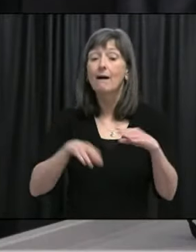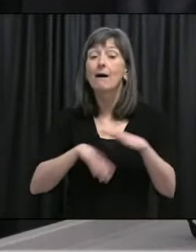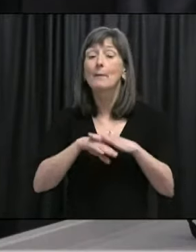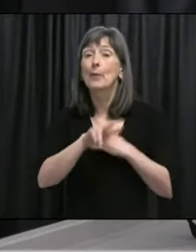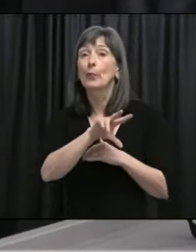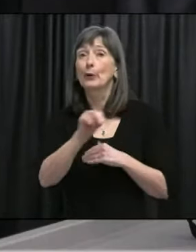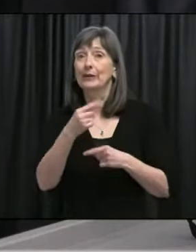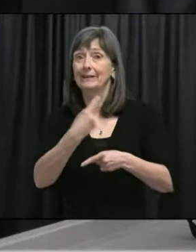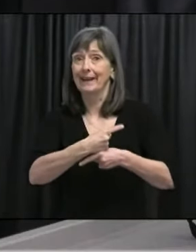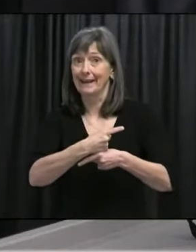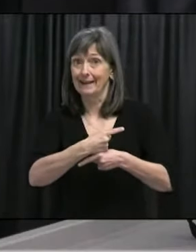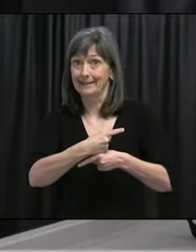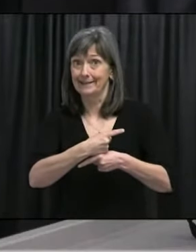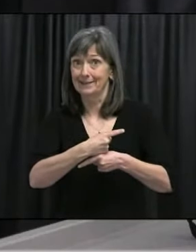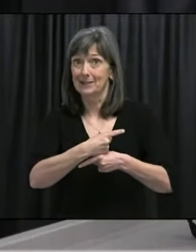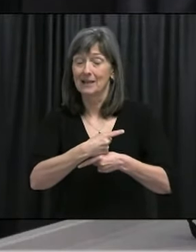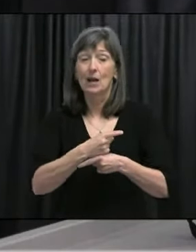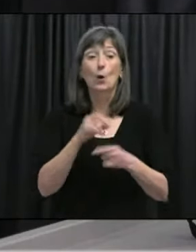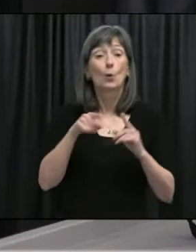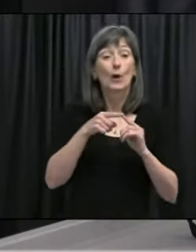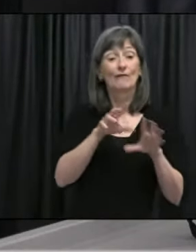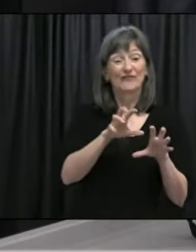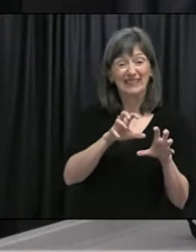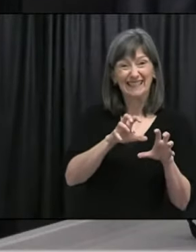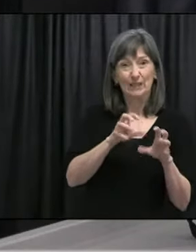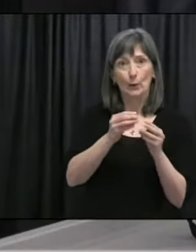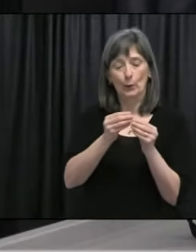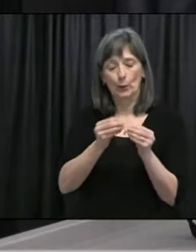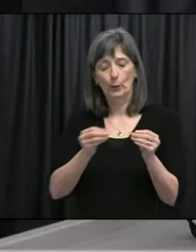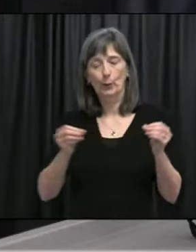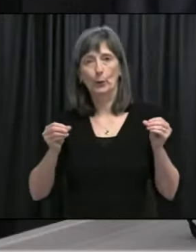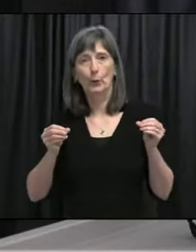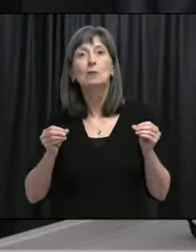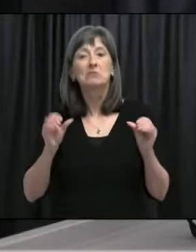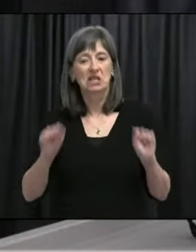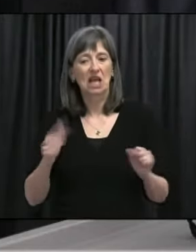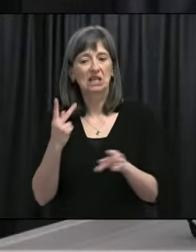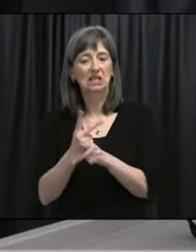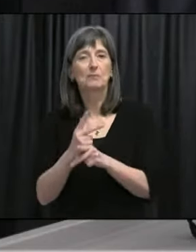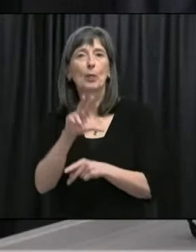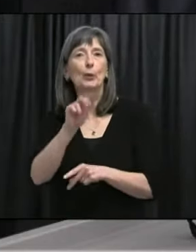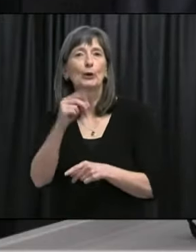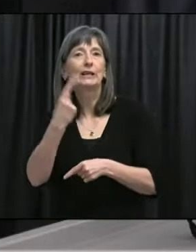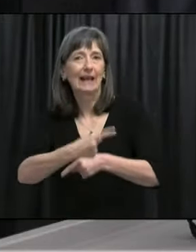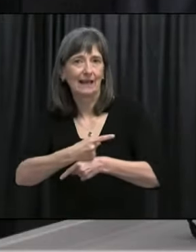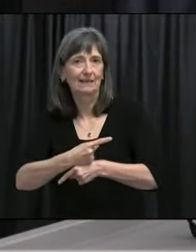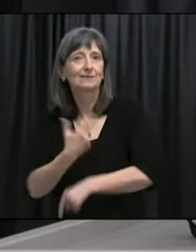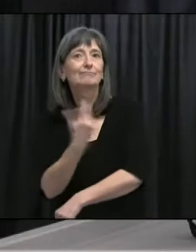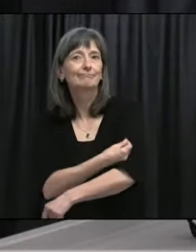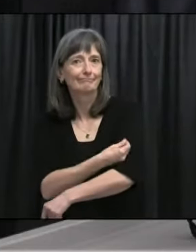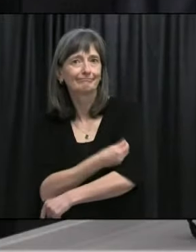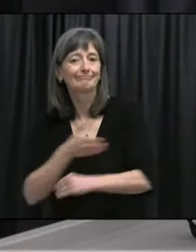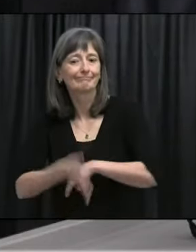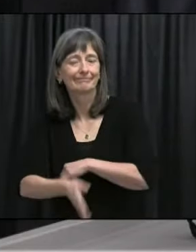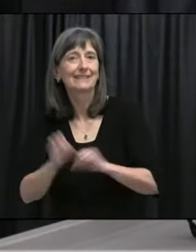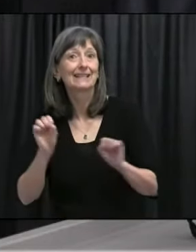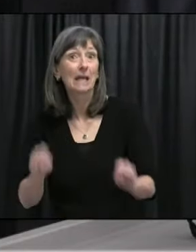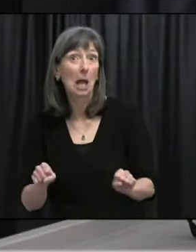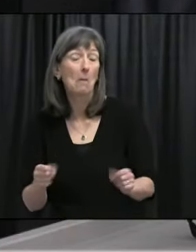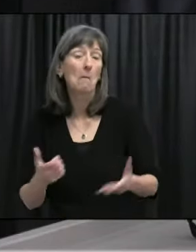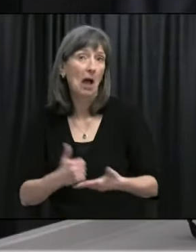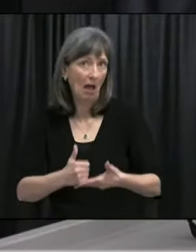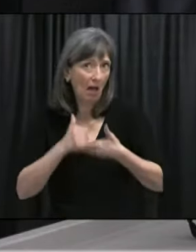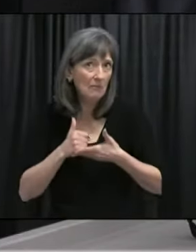so after it's actually thawed. And so we would engage with other providers of vaccine around Phase III